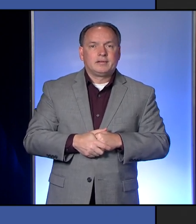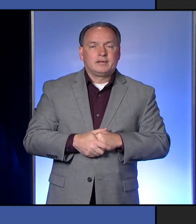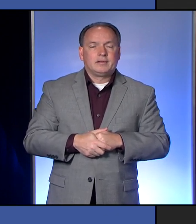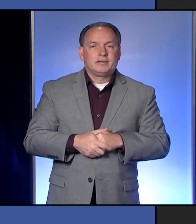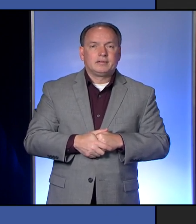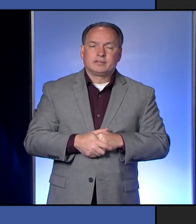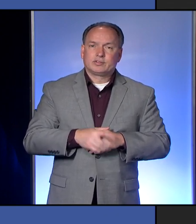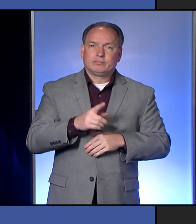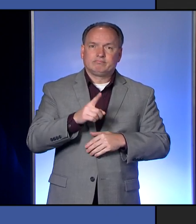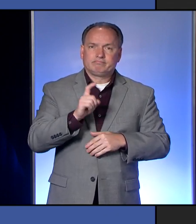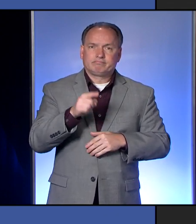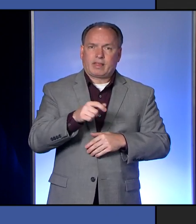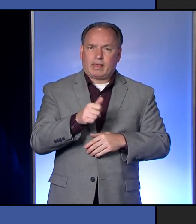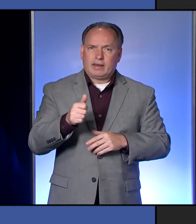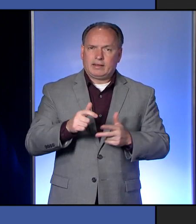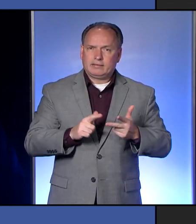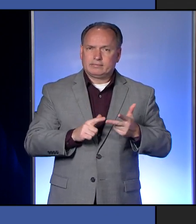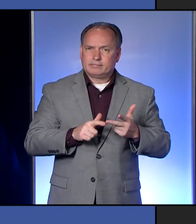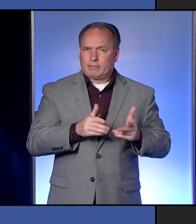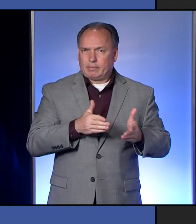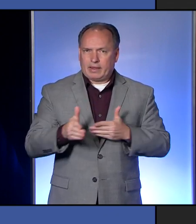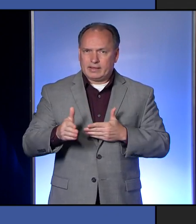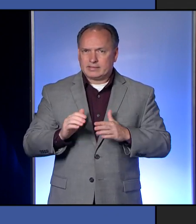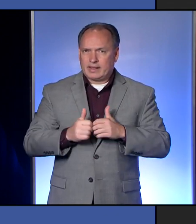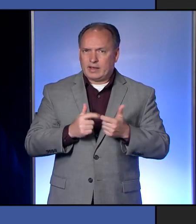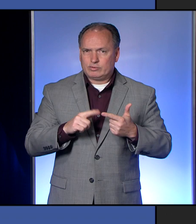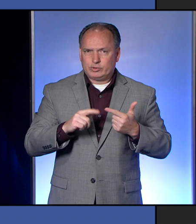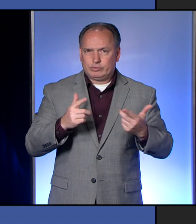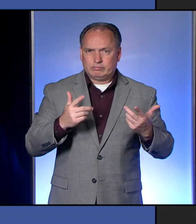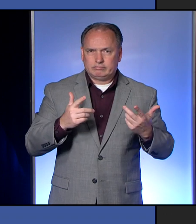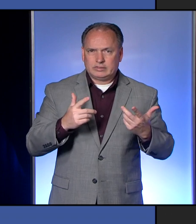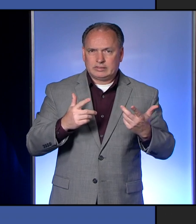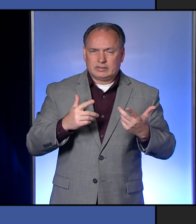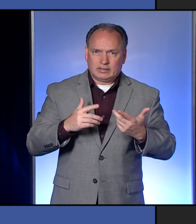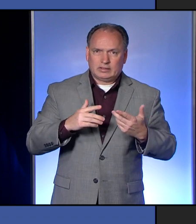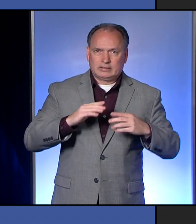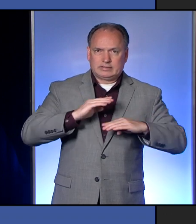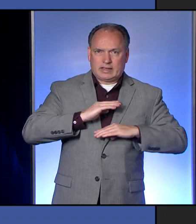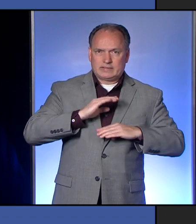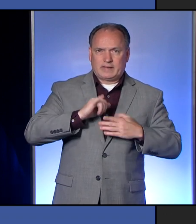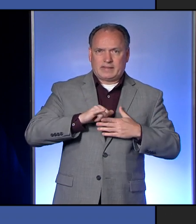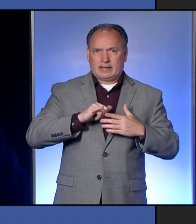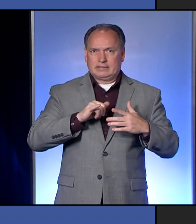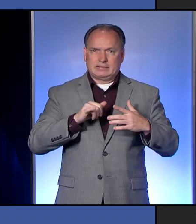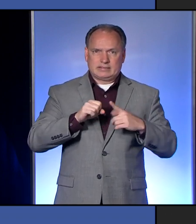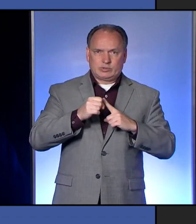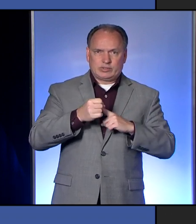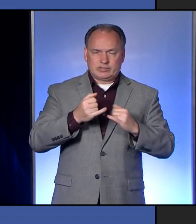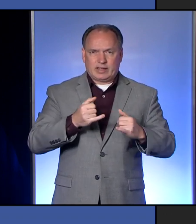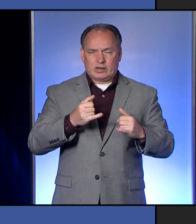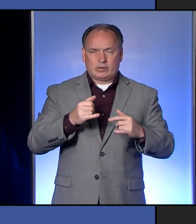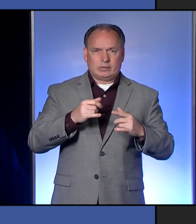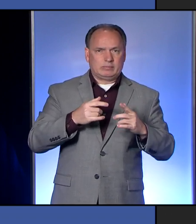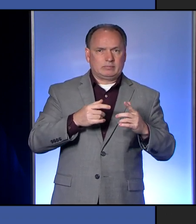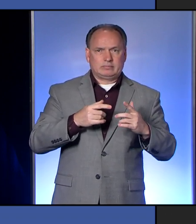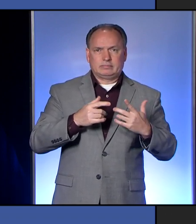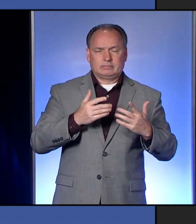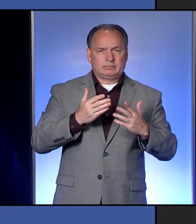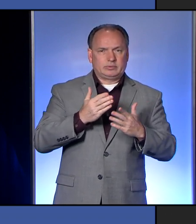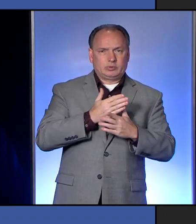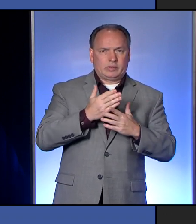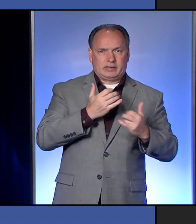And is there any plans for how to bridge that gap over the next nine or 10 days as you wait for those tracers to come on board?